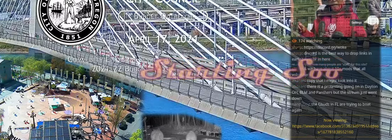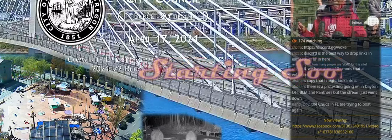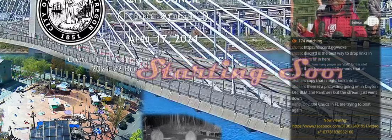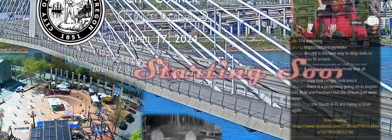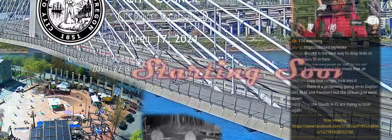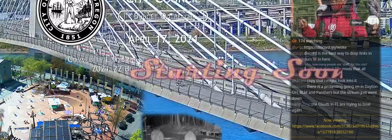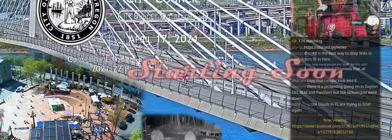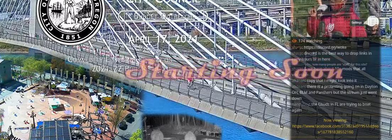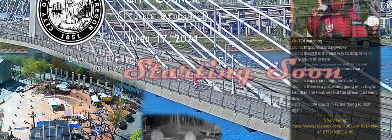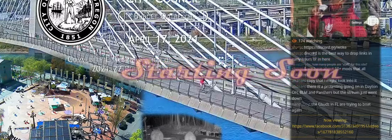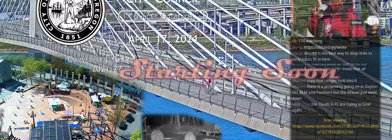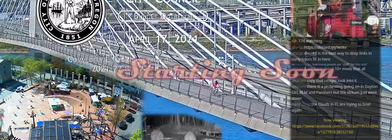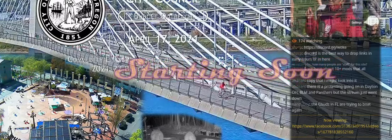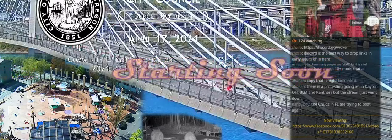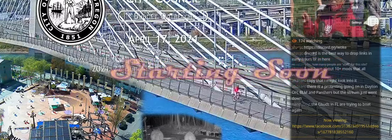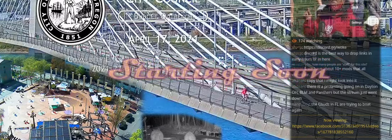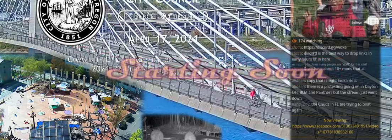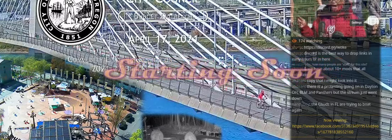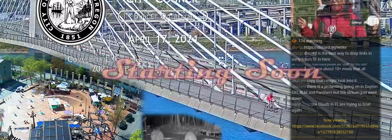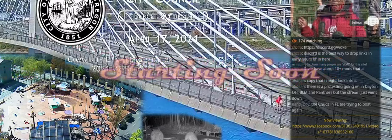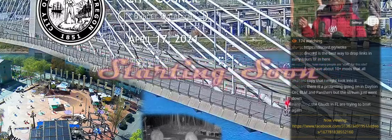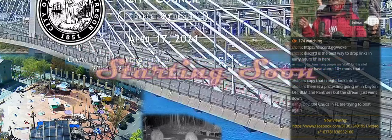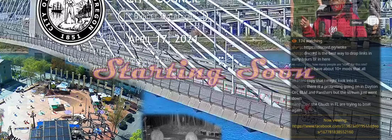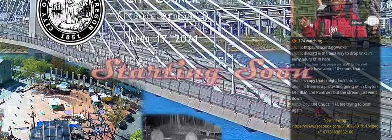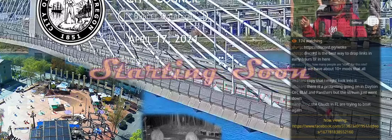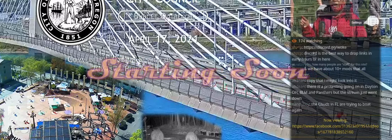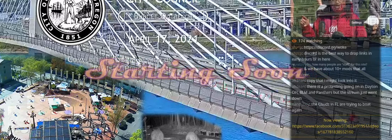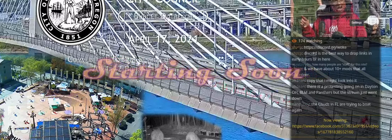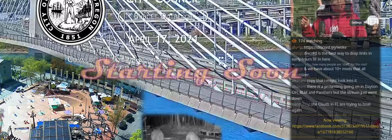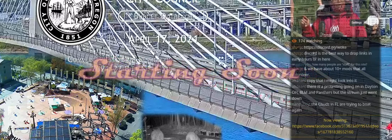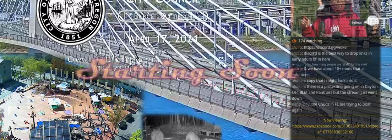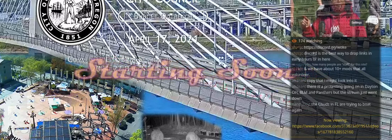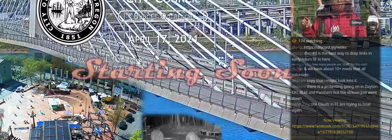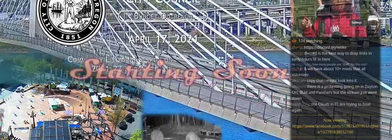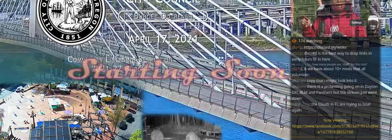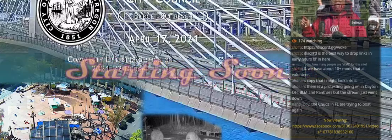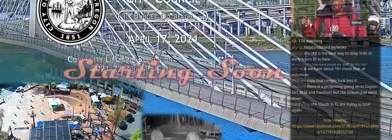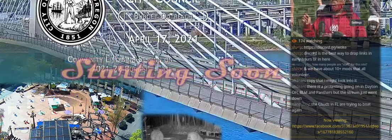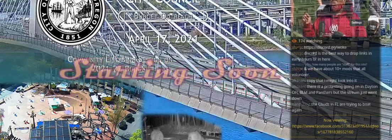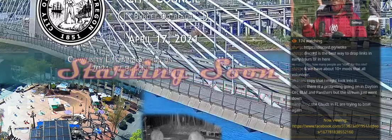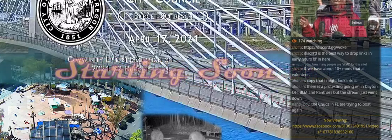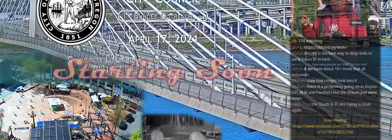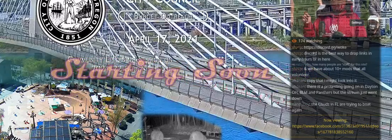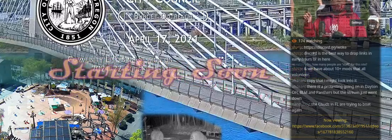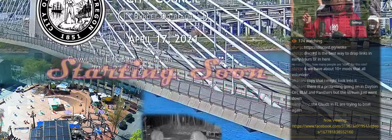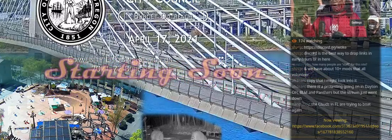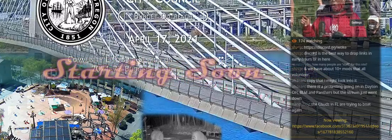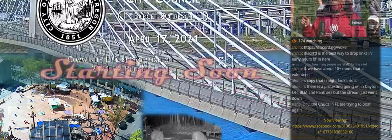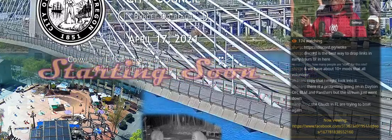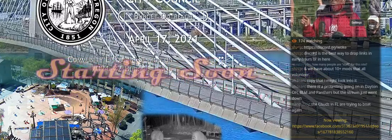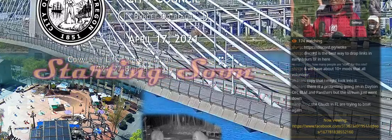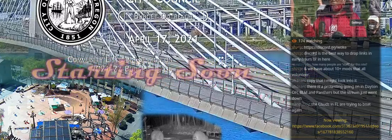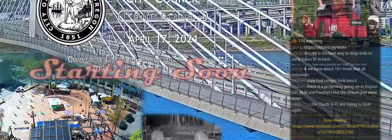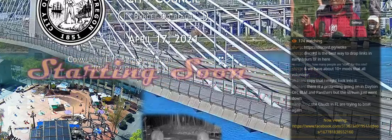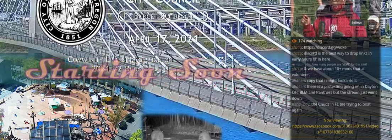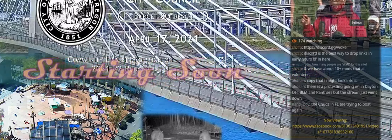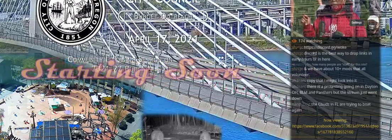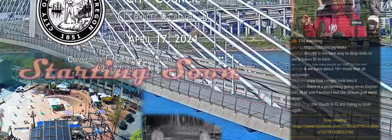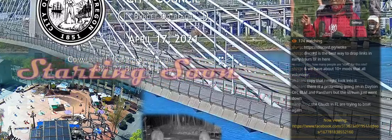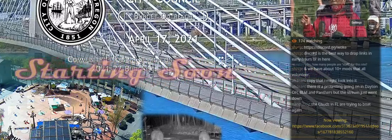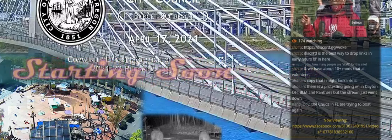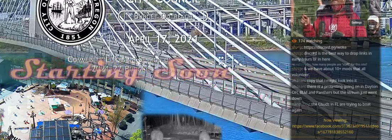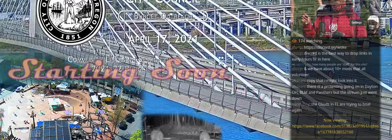KOBN FM Burns, KOPB AM Eugene, KOAC AM Corvallis, KOAC FM Astoria,